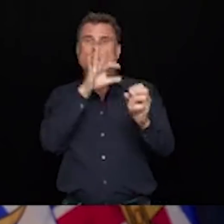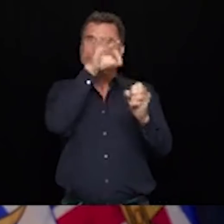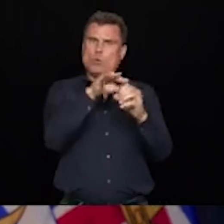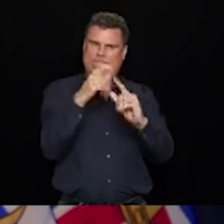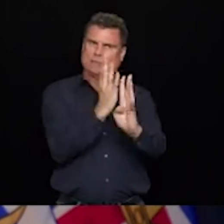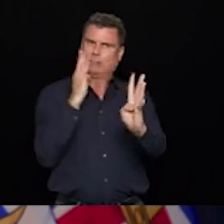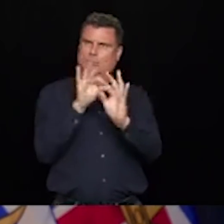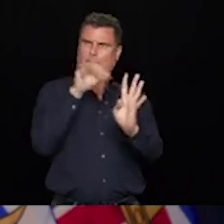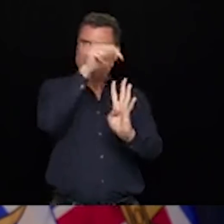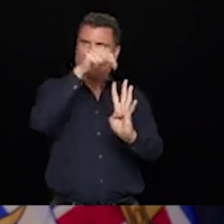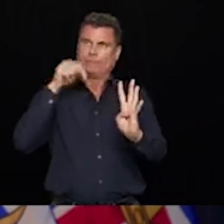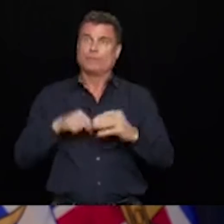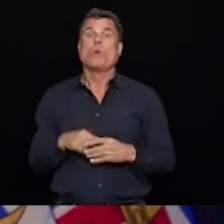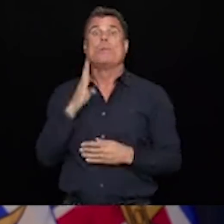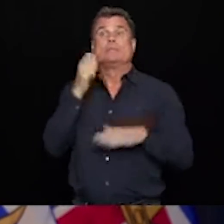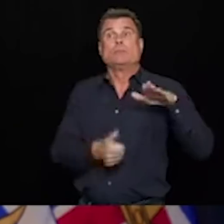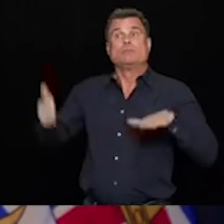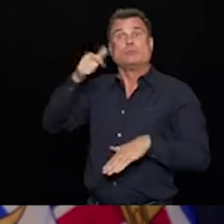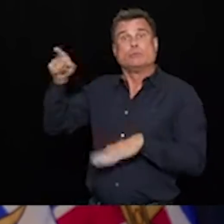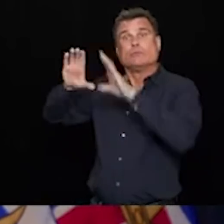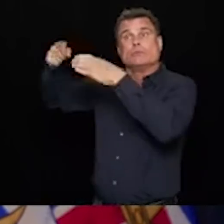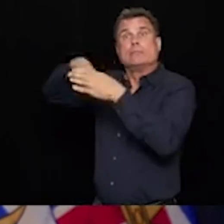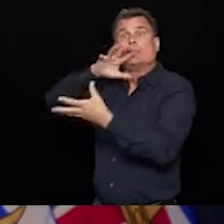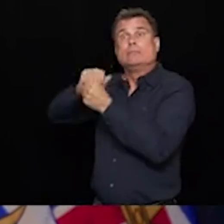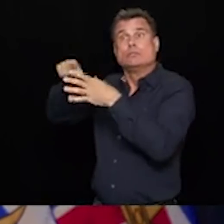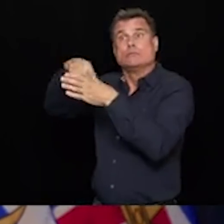brief everybody on the specific details of the plans.